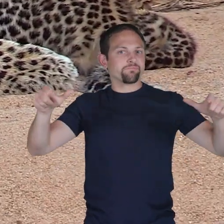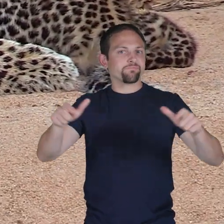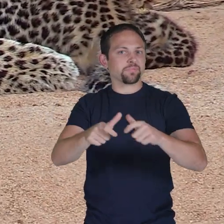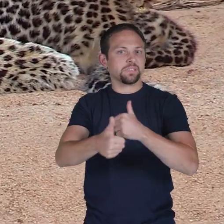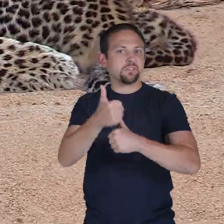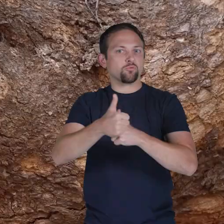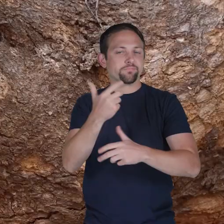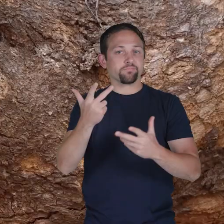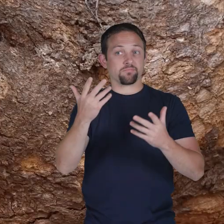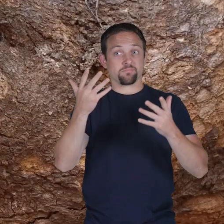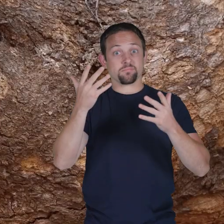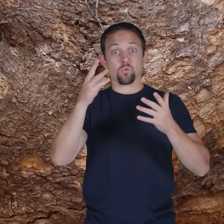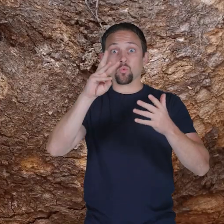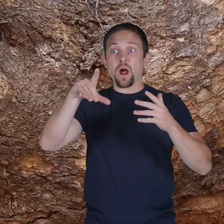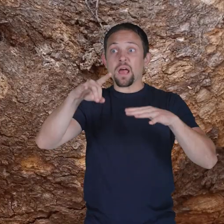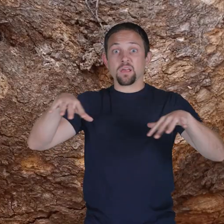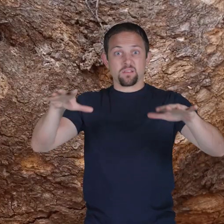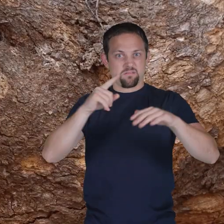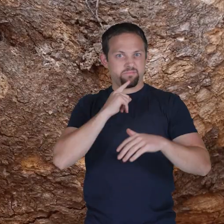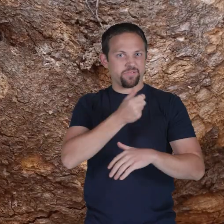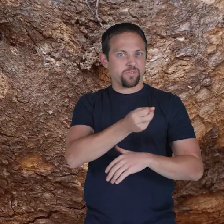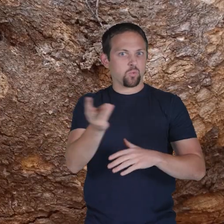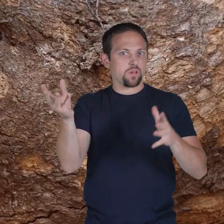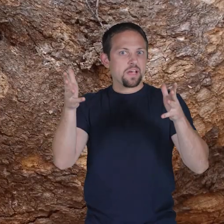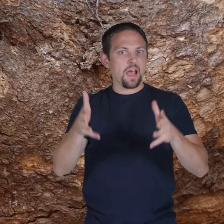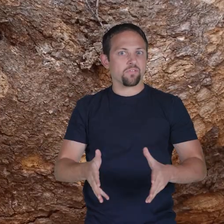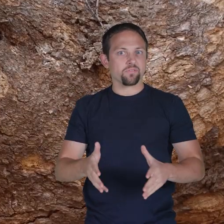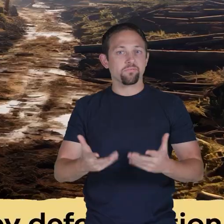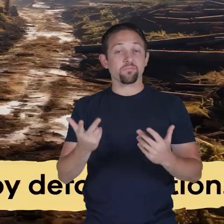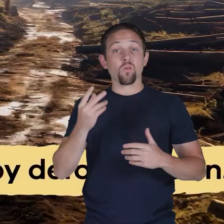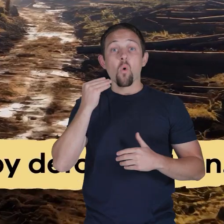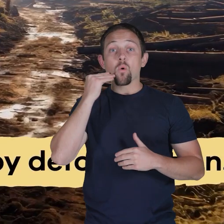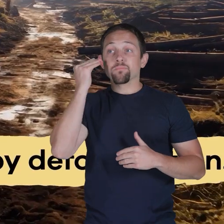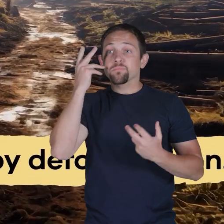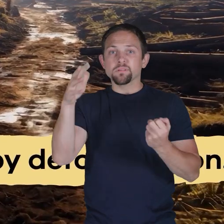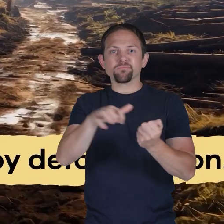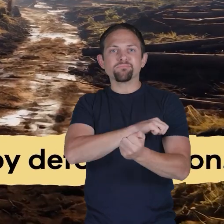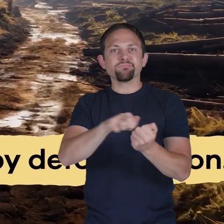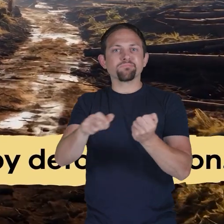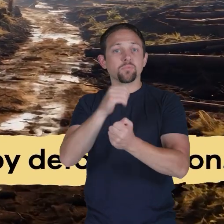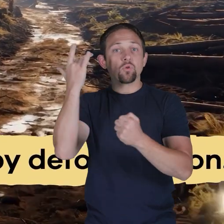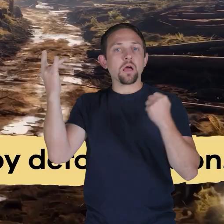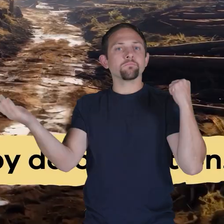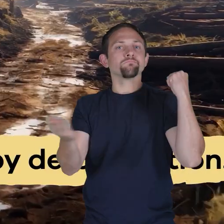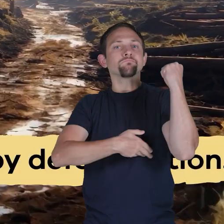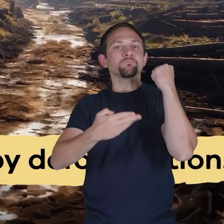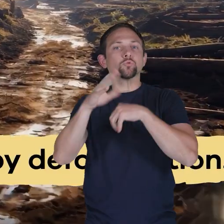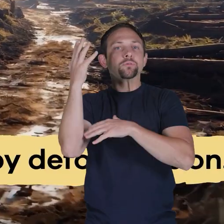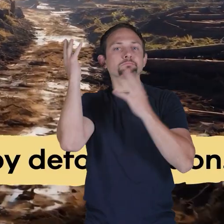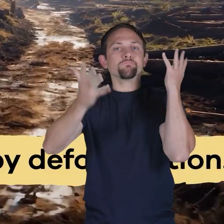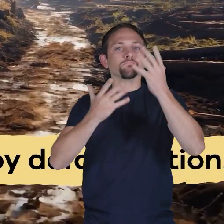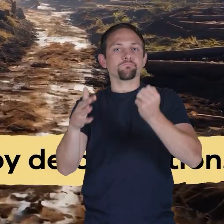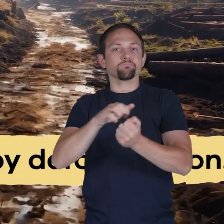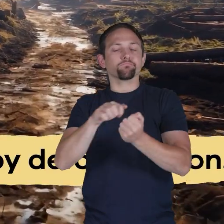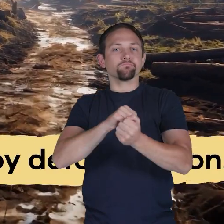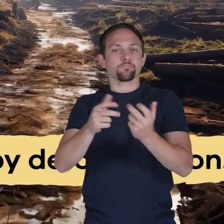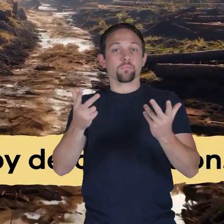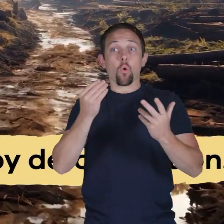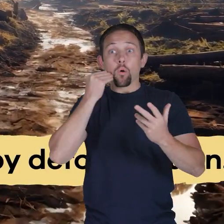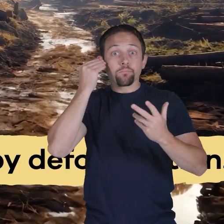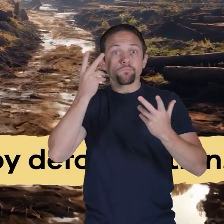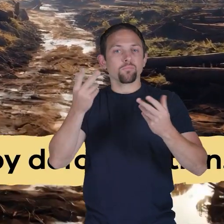endangered so there are few left in the wild their homes are being destroyed by deforestation